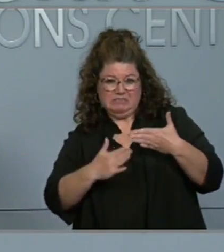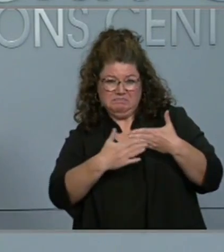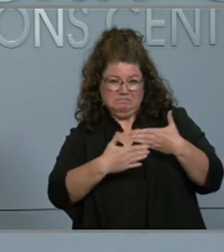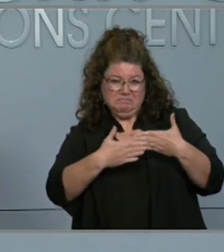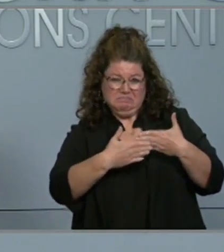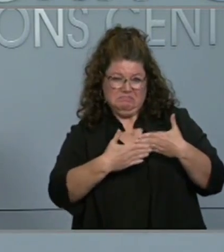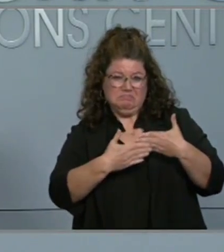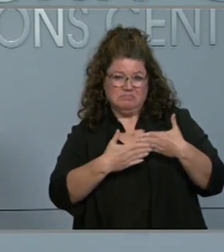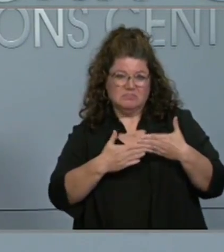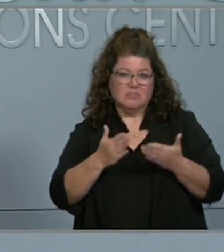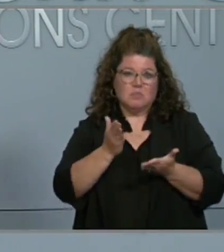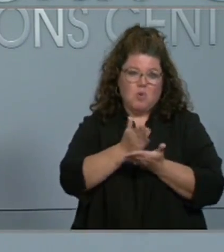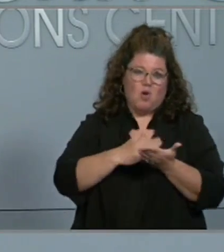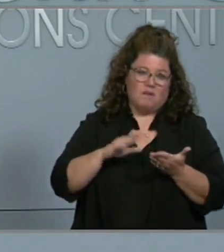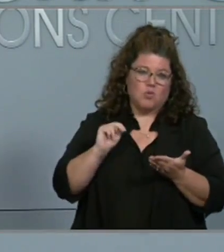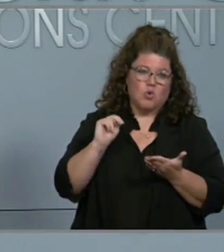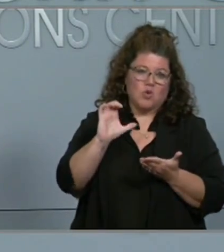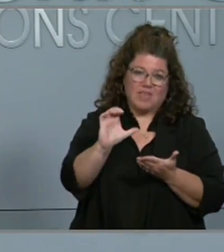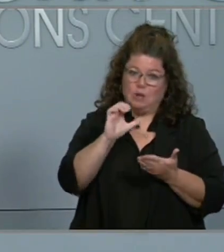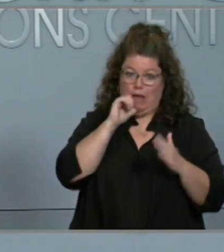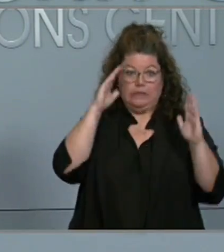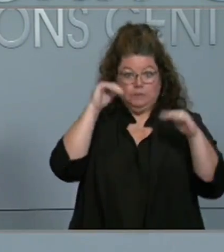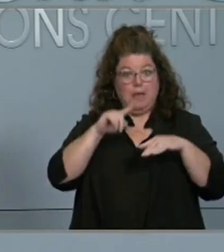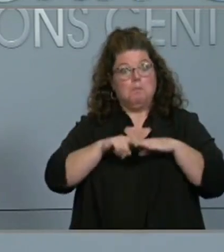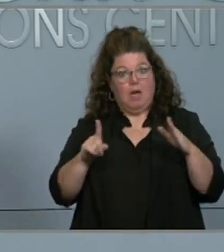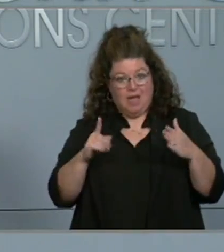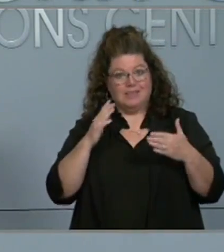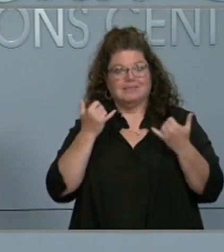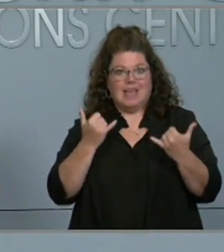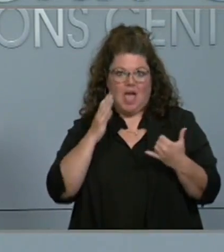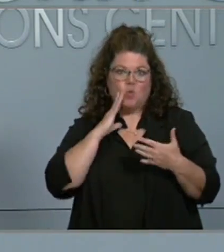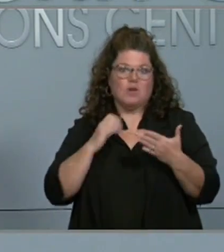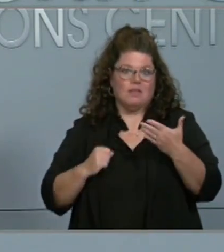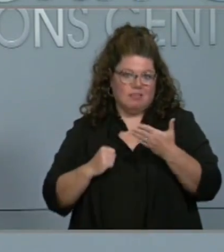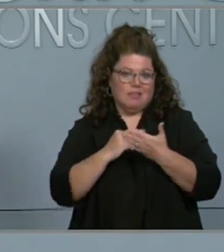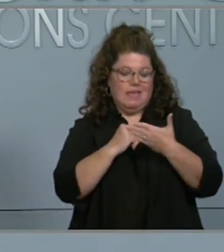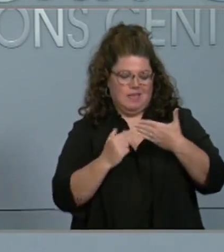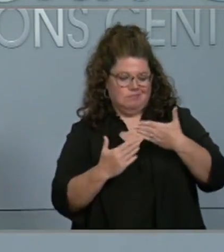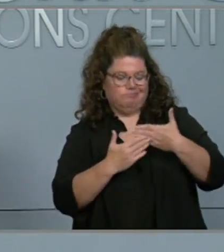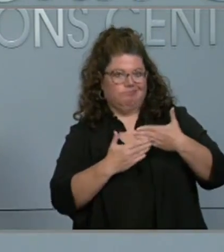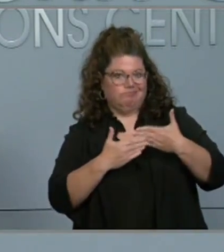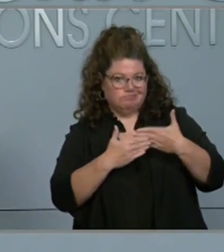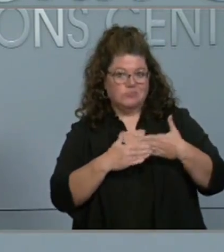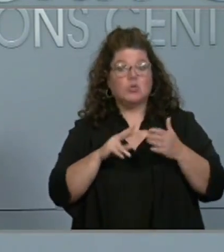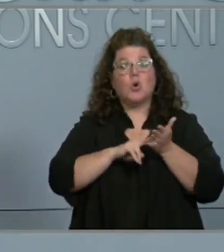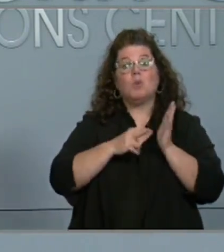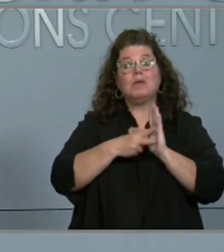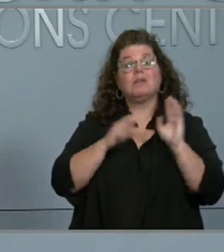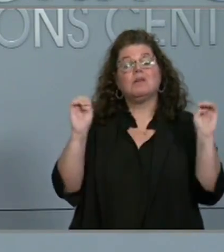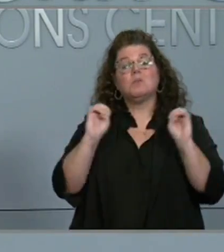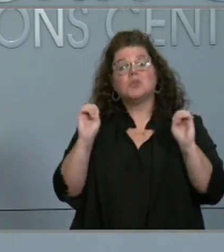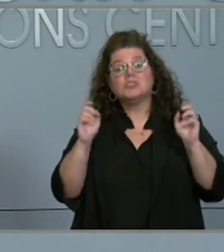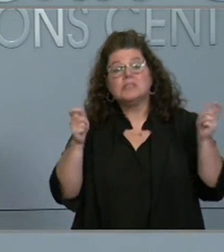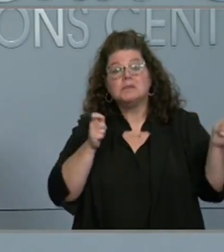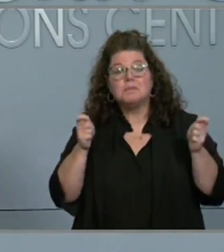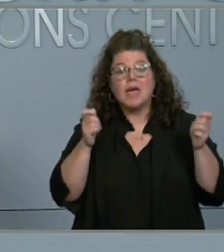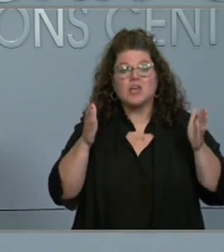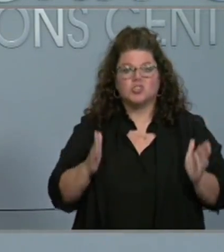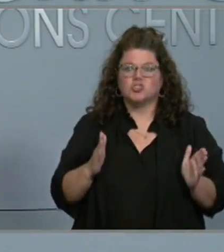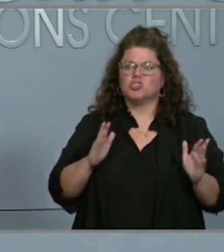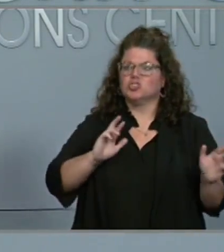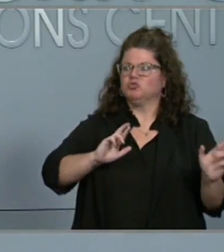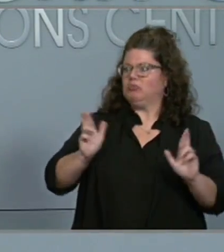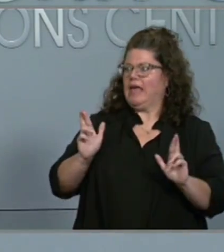than expected. So the road crews and emergency management officials are